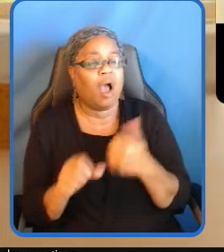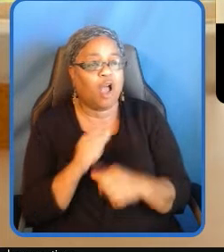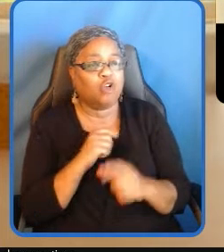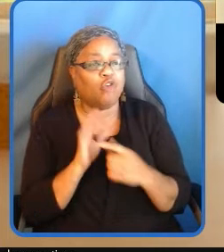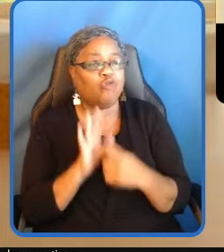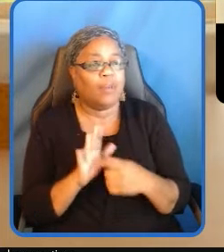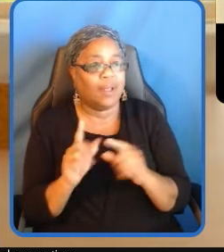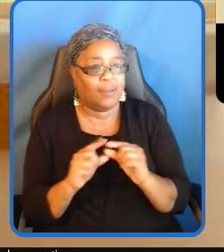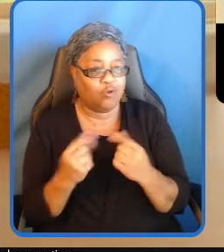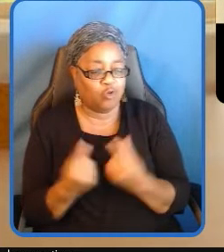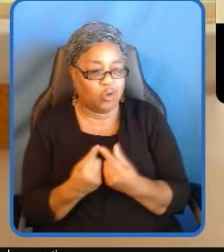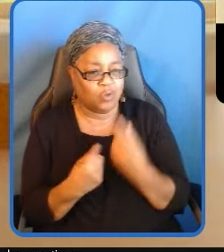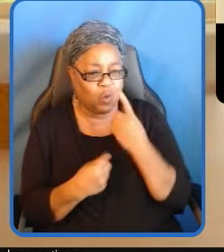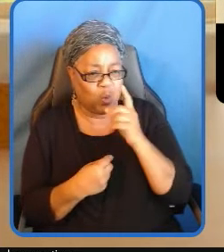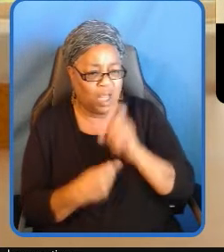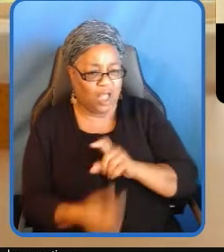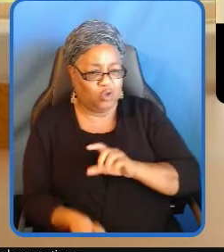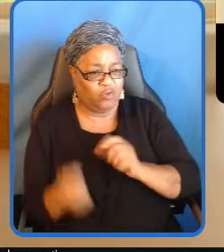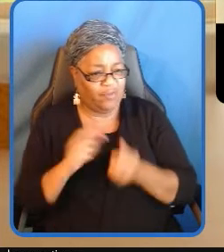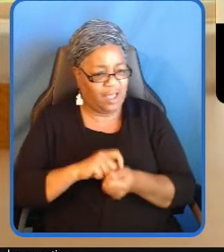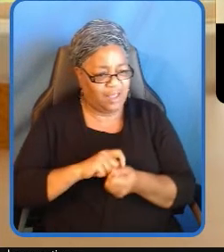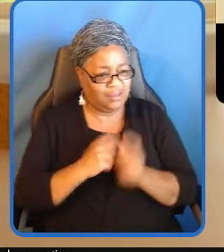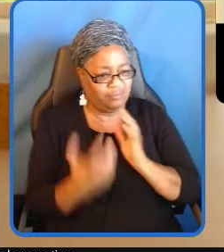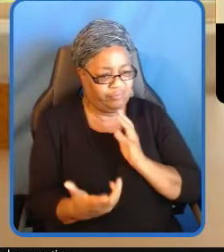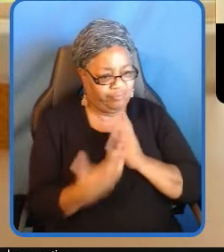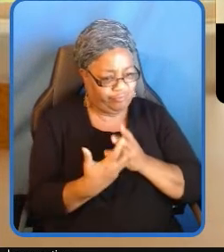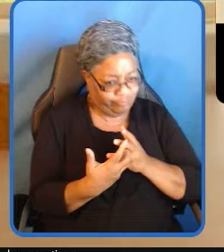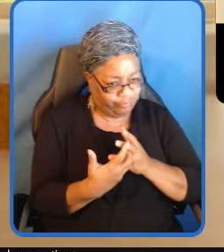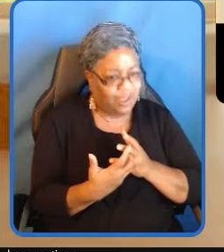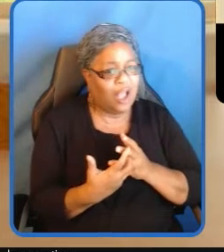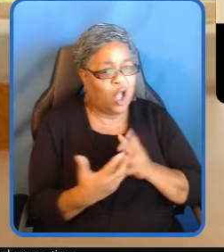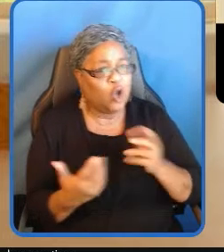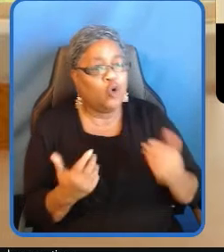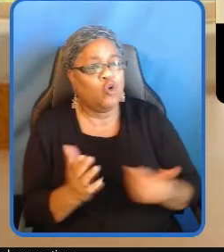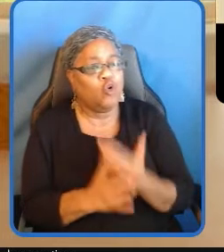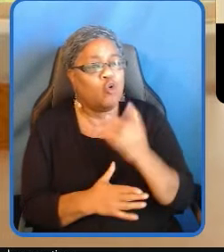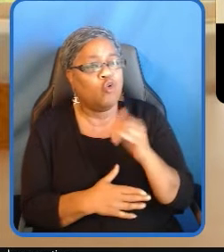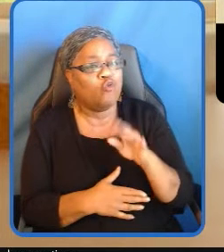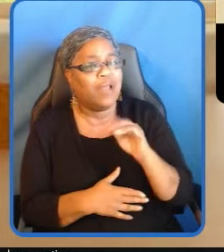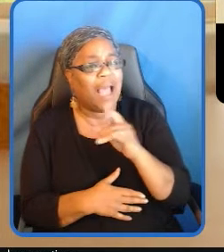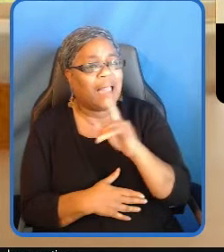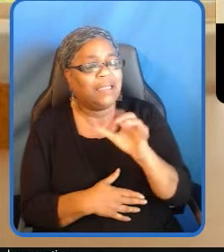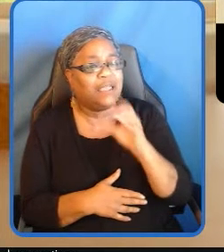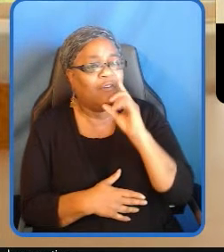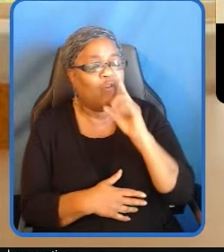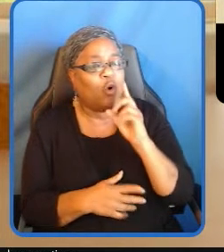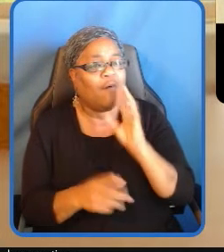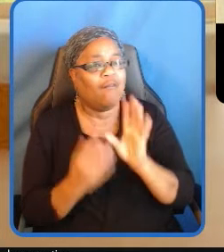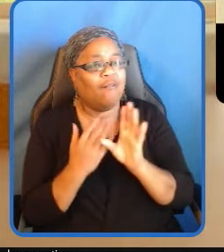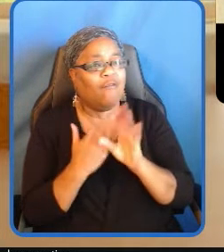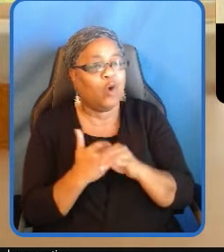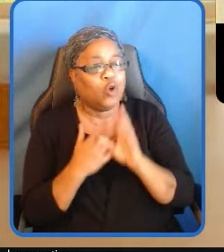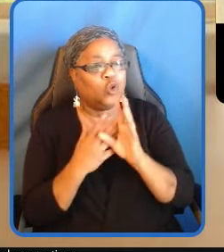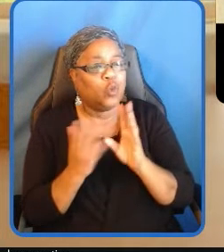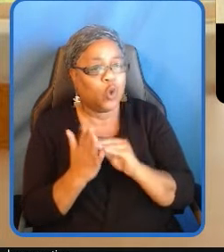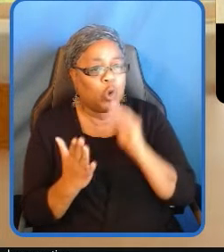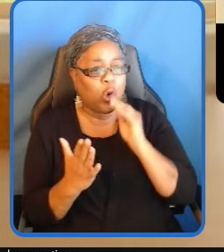adapt our programming to fit our new reality of virtual virtual learning and continue to support our girls